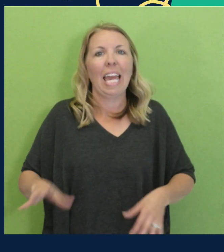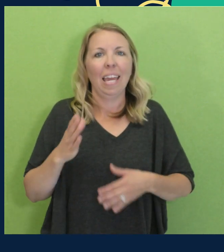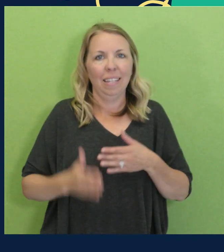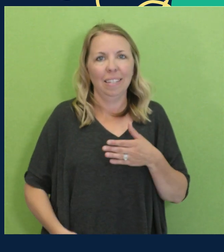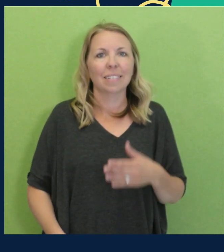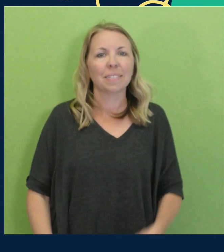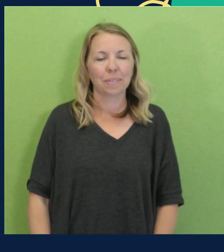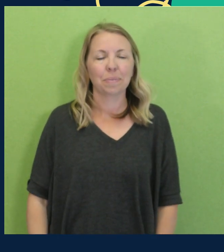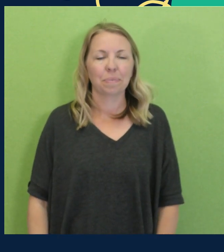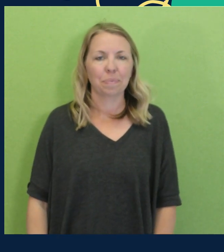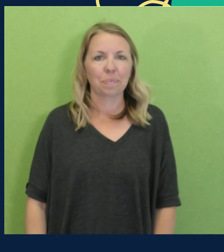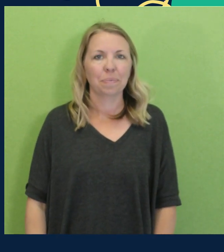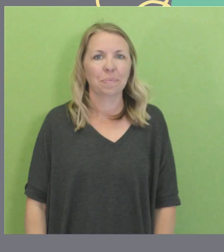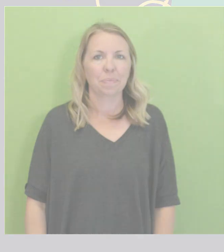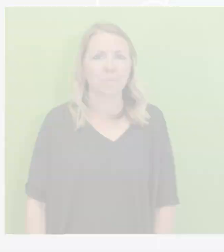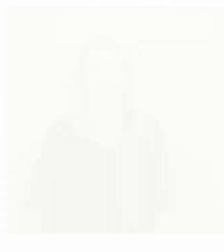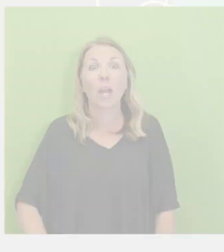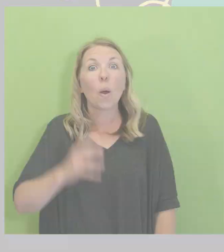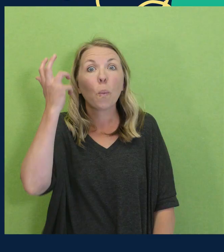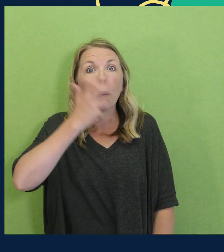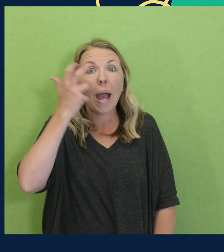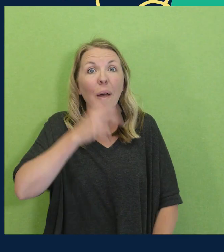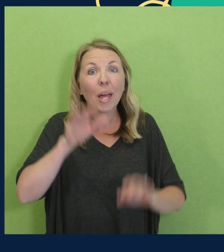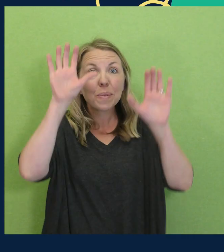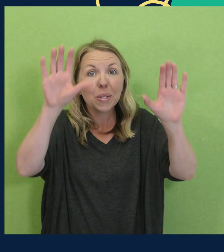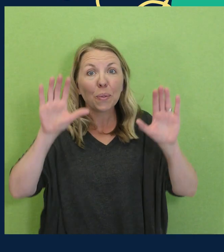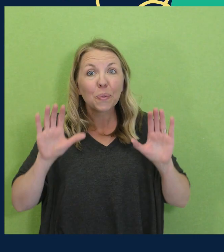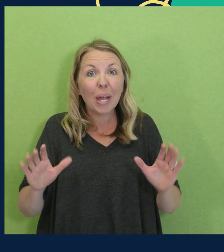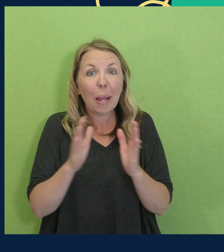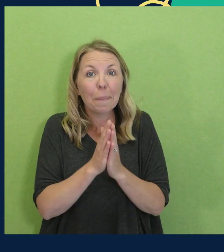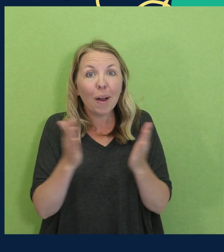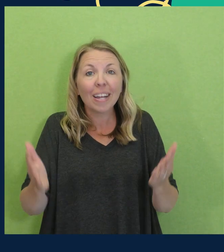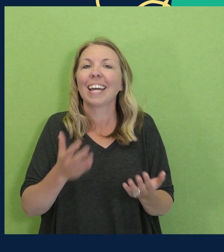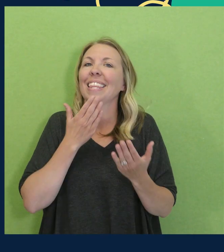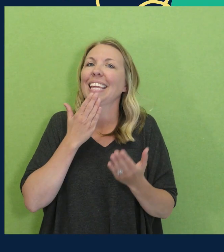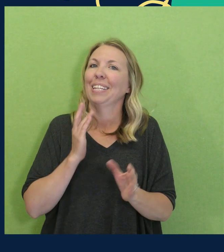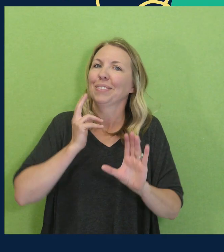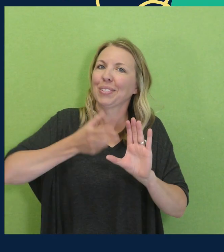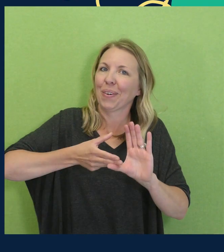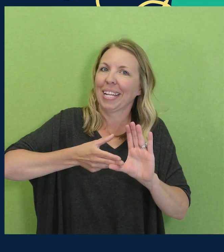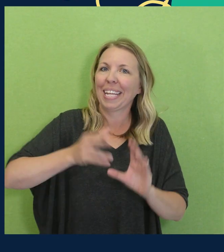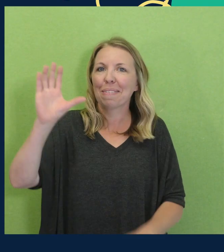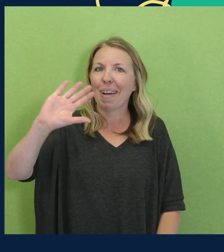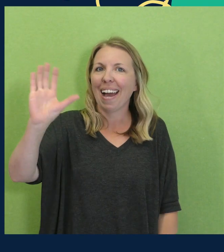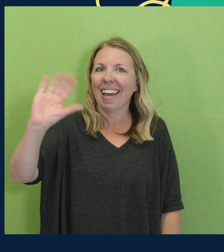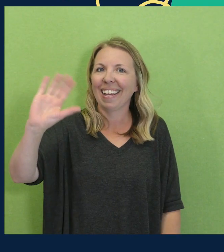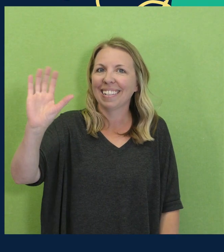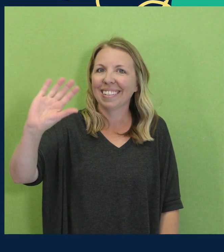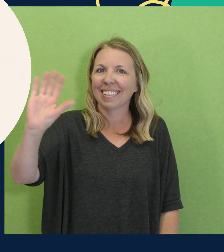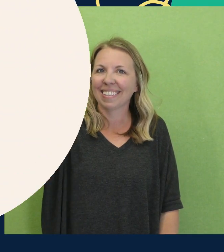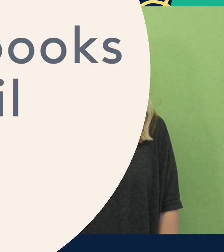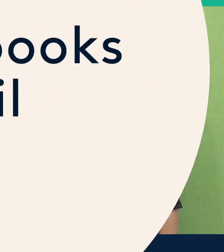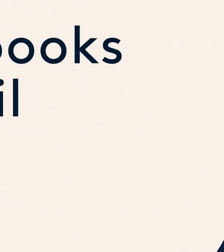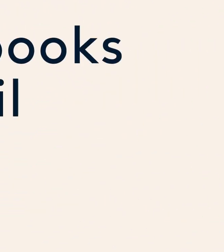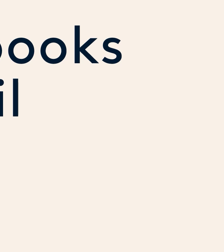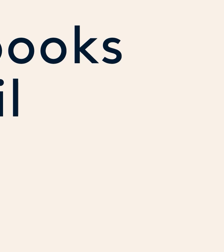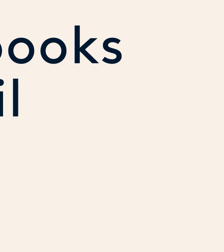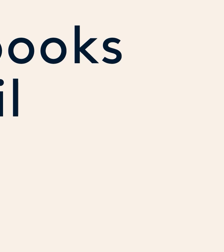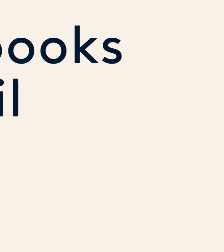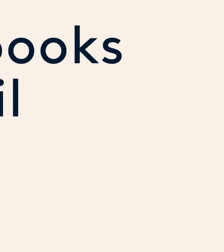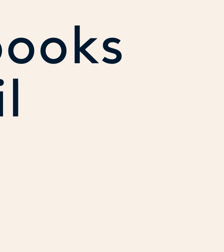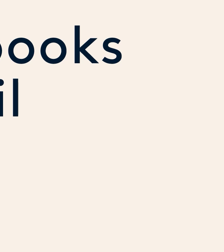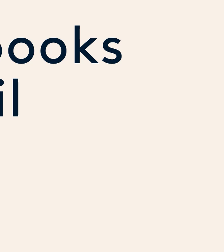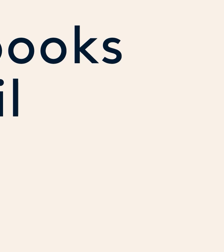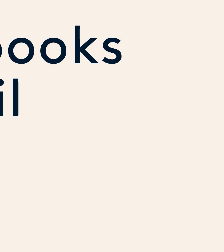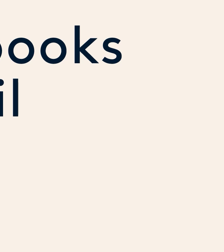The end. Wasn't that a great book? Thanks for joining us. Bye! Get